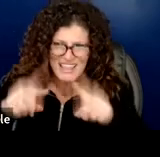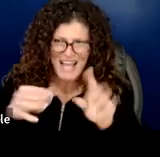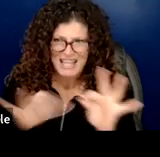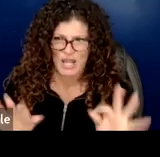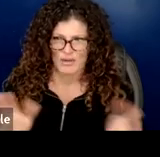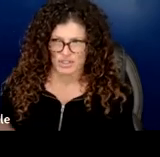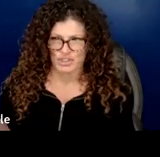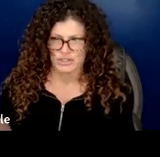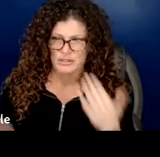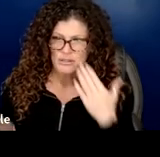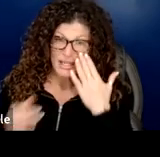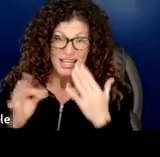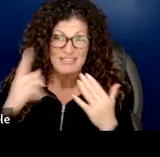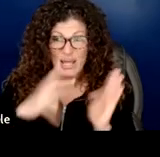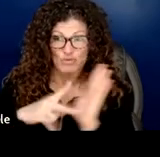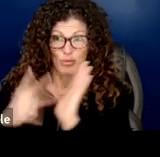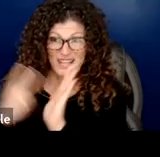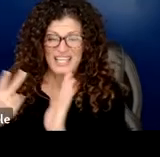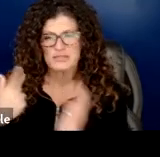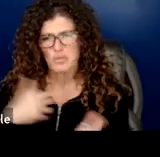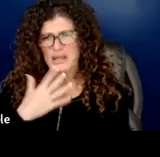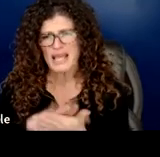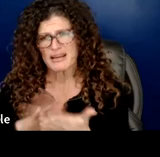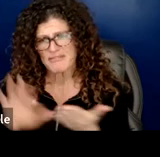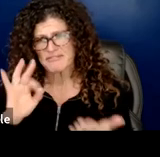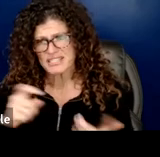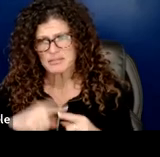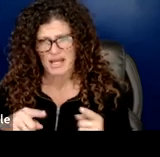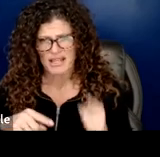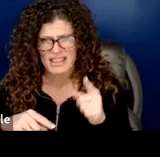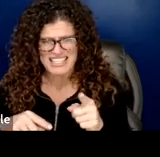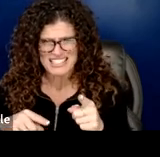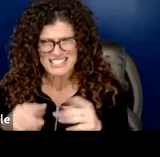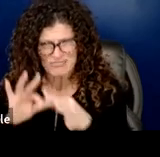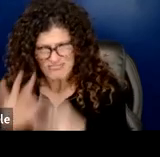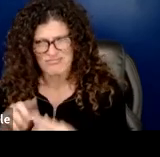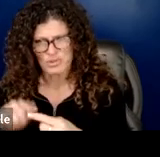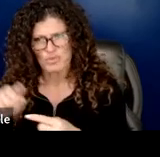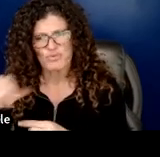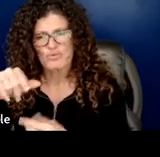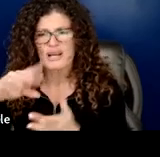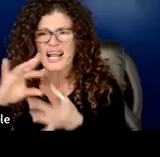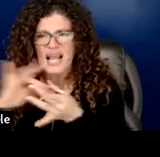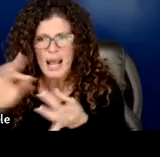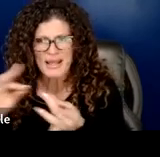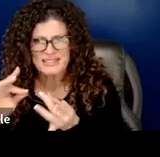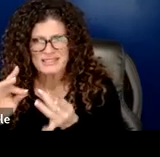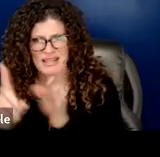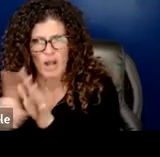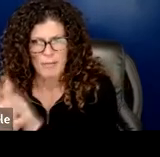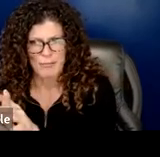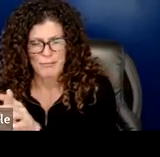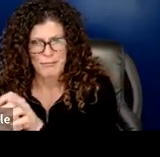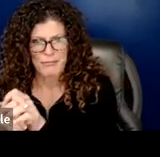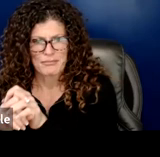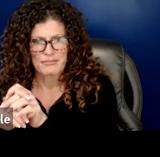sounds duplicative we can clean it up um but but i think this has resonance with um some of the comments that's come through um